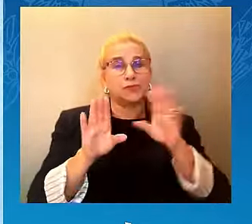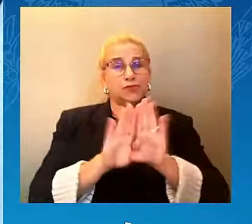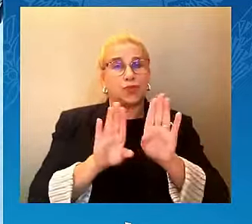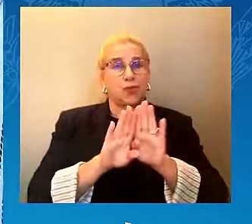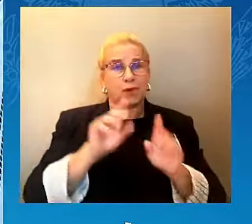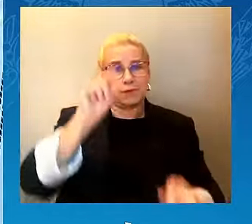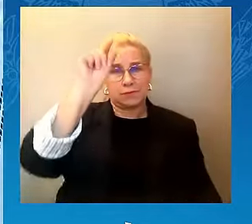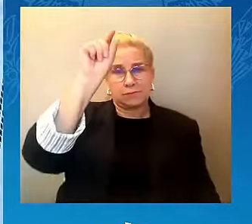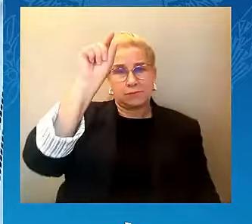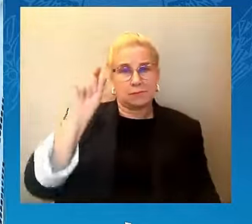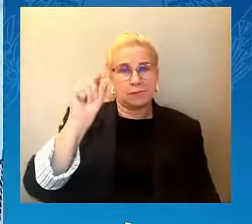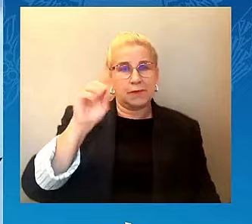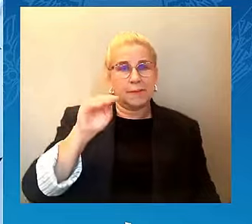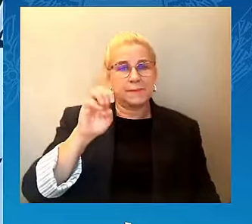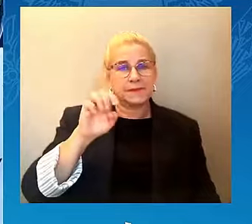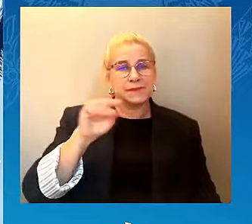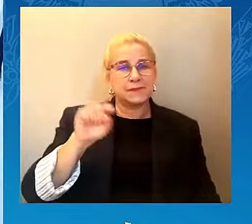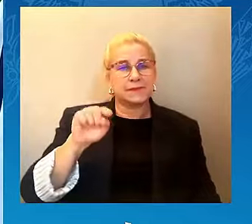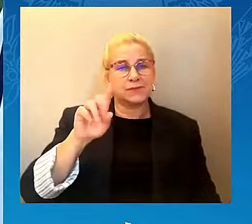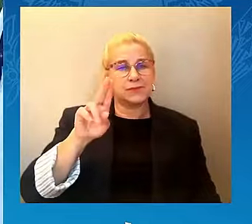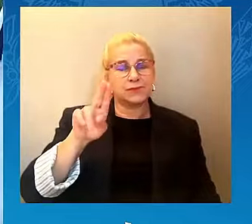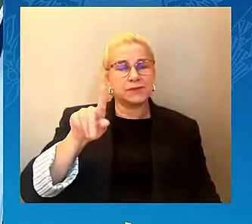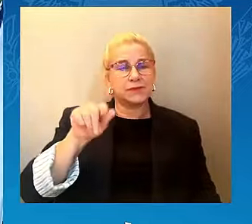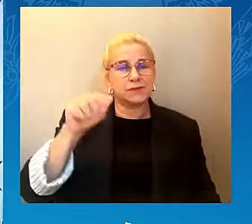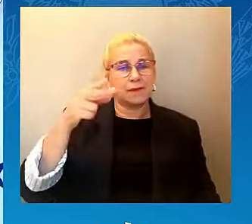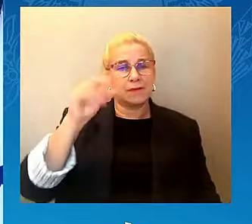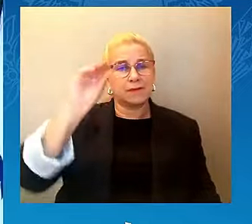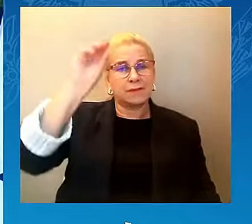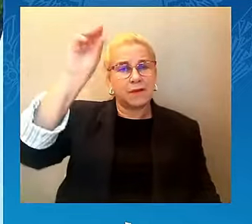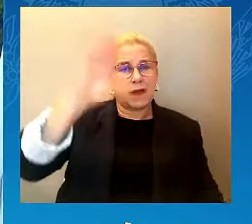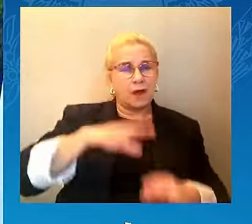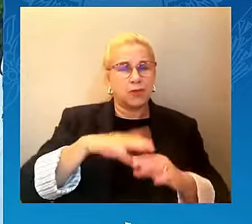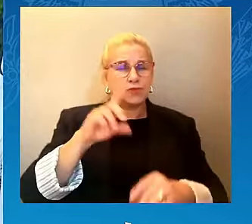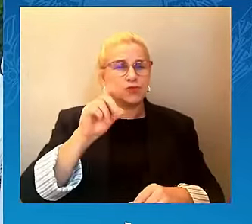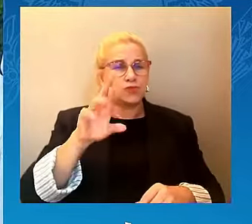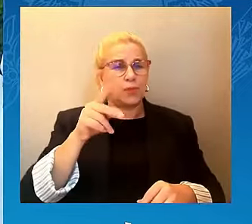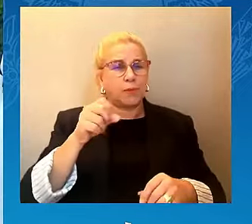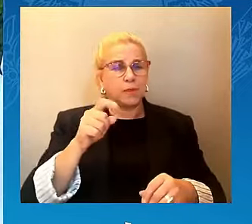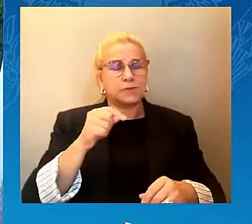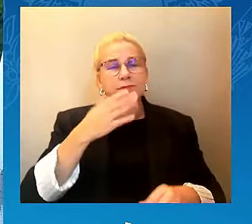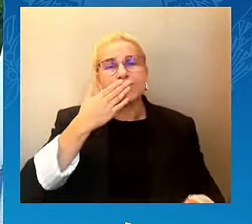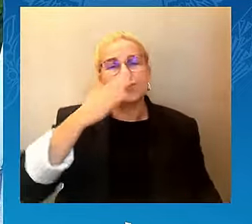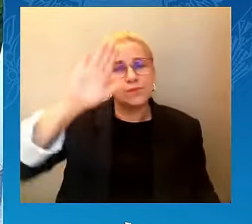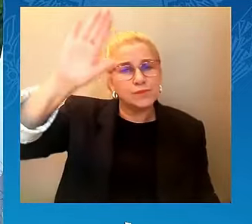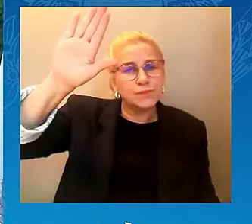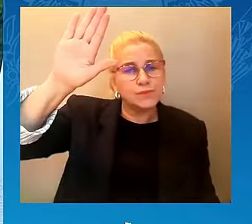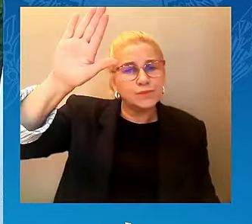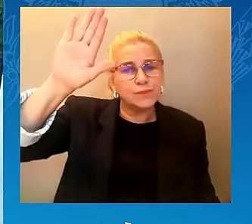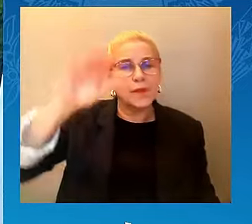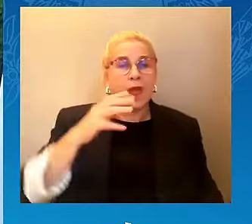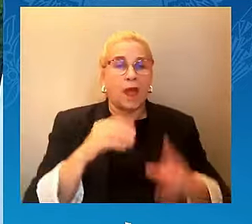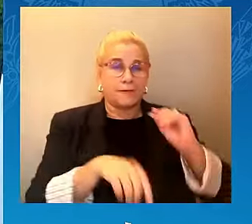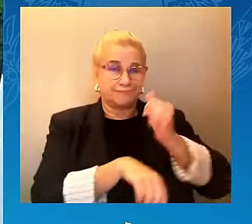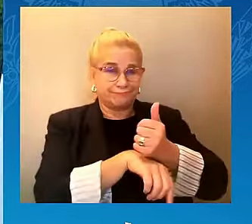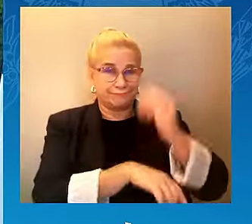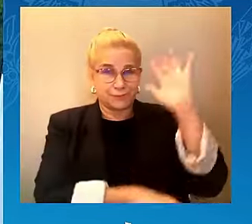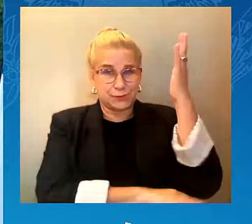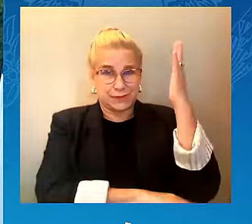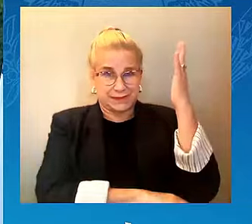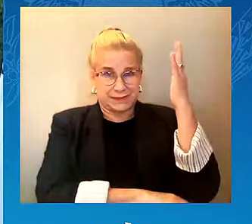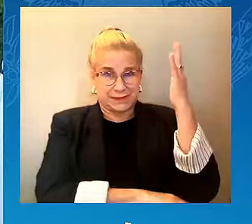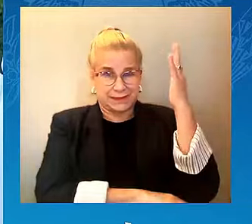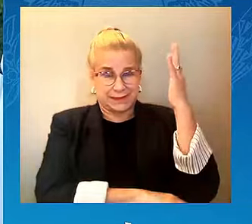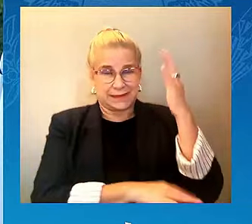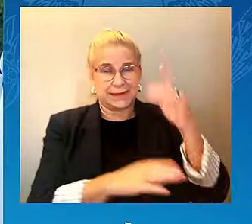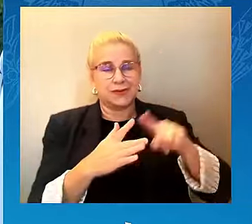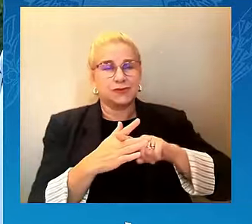tree to honor this solemn day and for the families who will come after us to enjoy. This is the